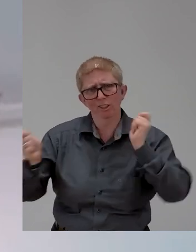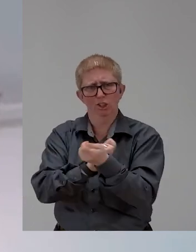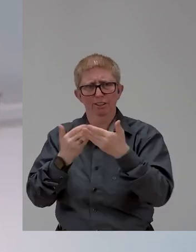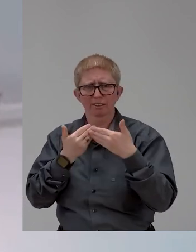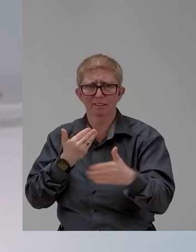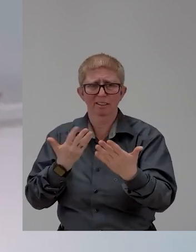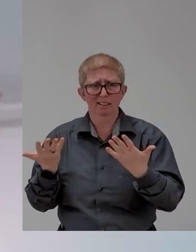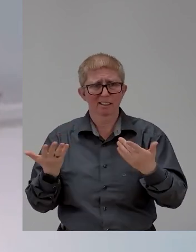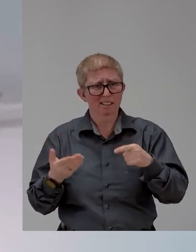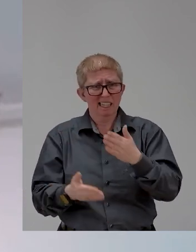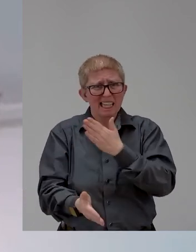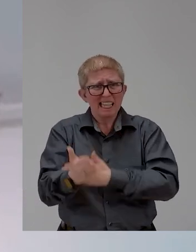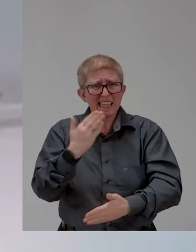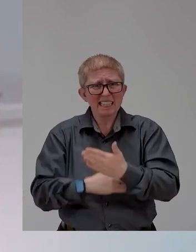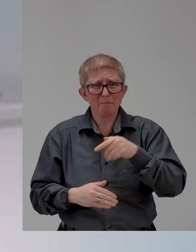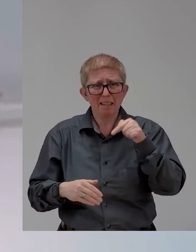mechanism